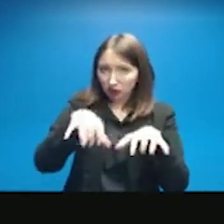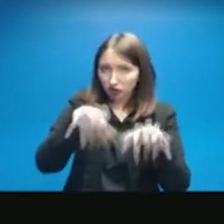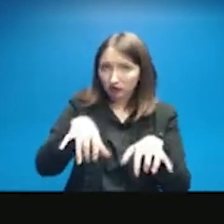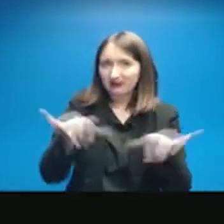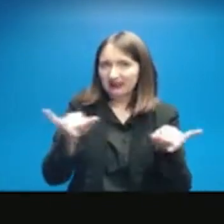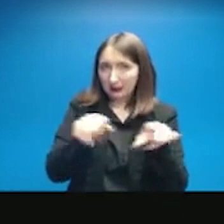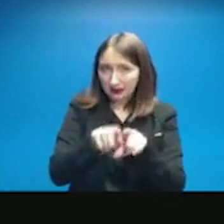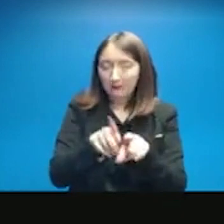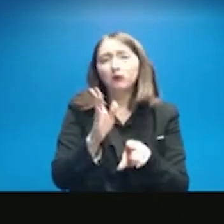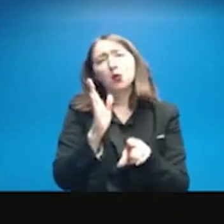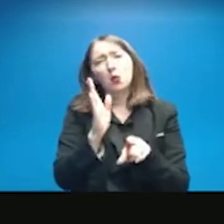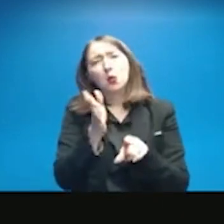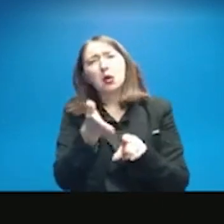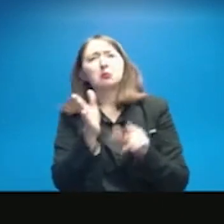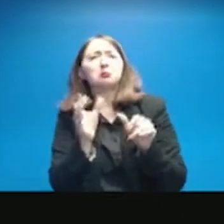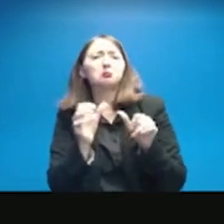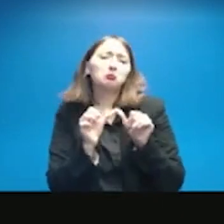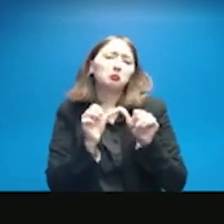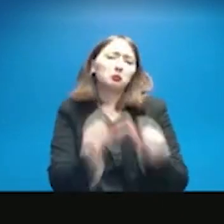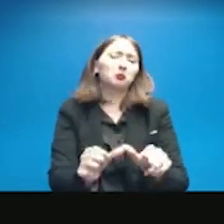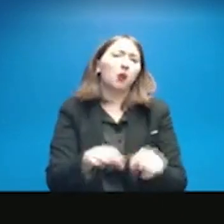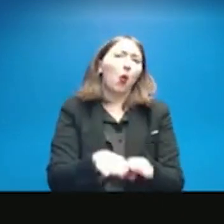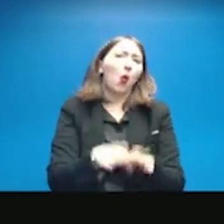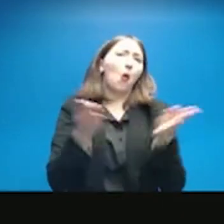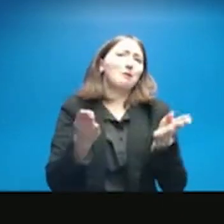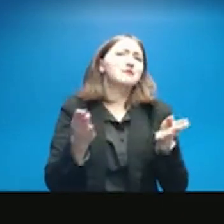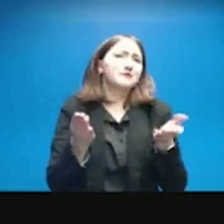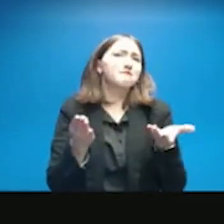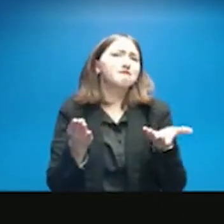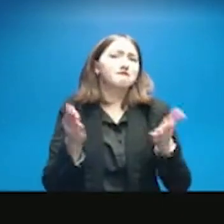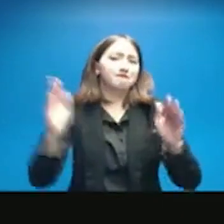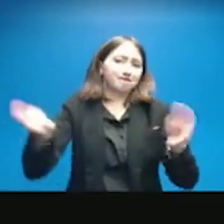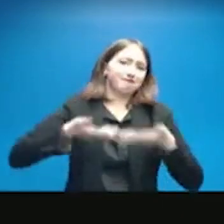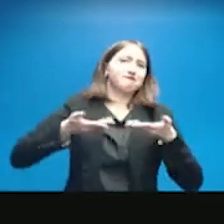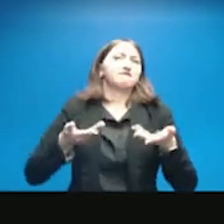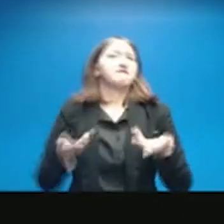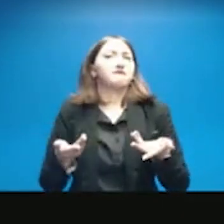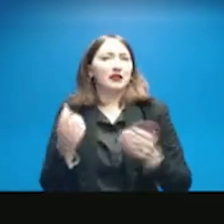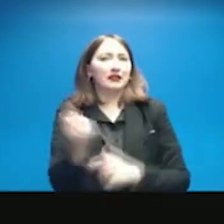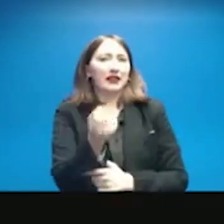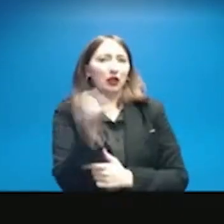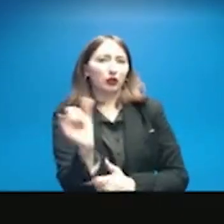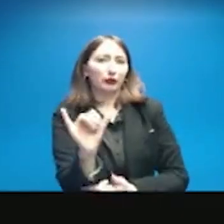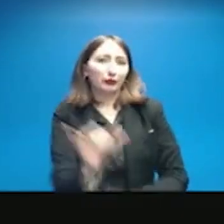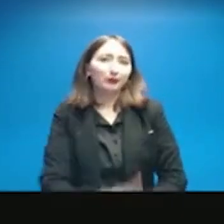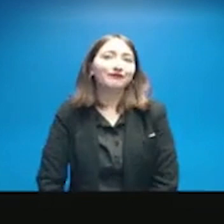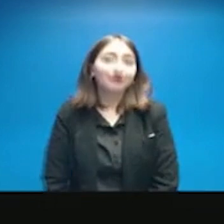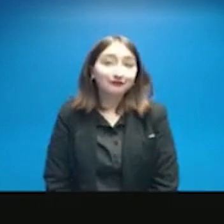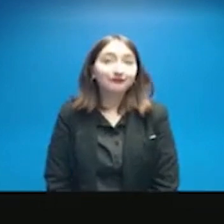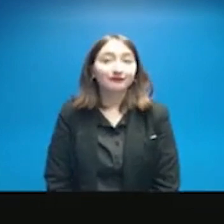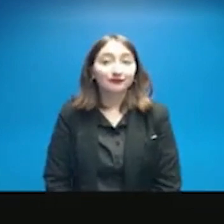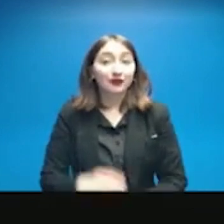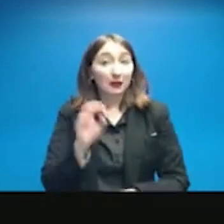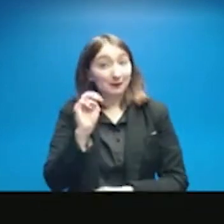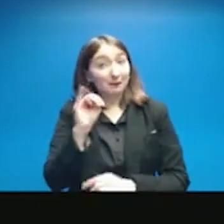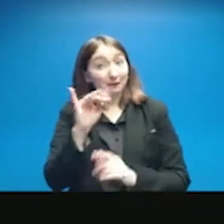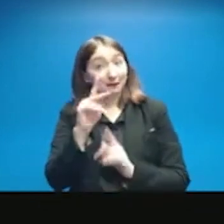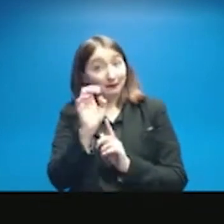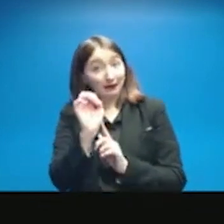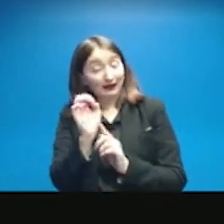factors that we will consider to keep those warming centers open until Saturday. Mike.